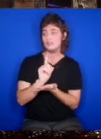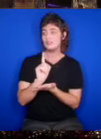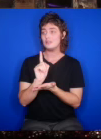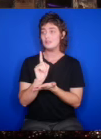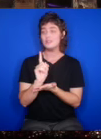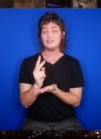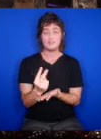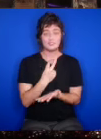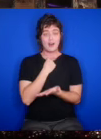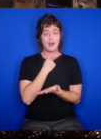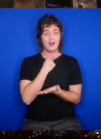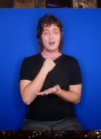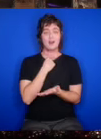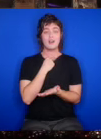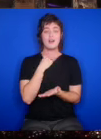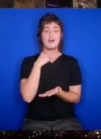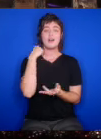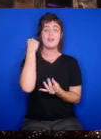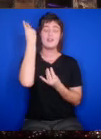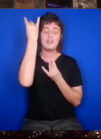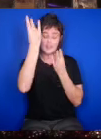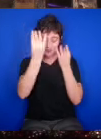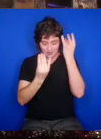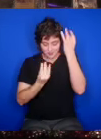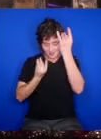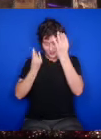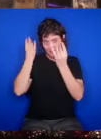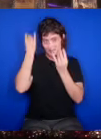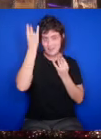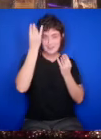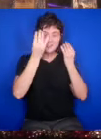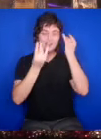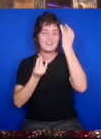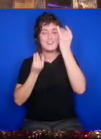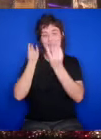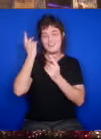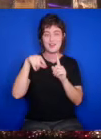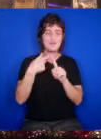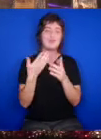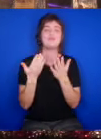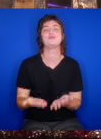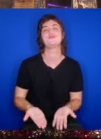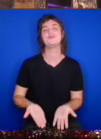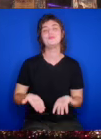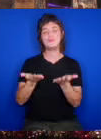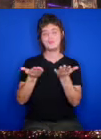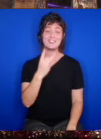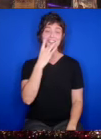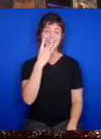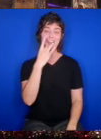going left, not going right. I